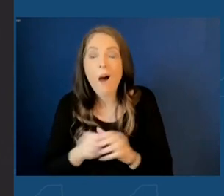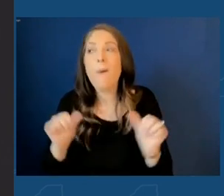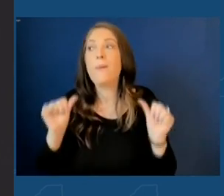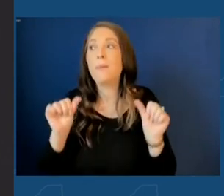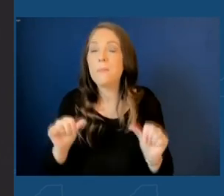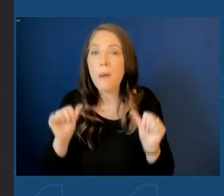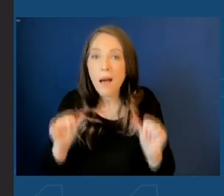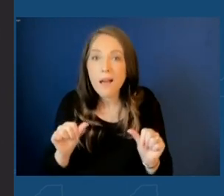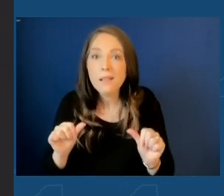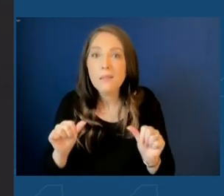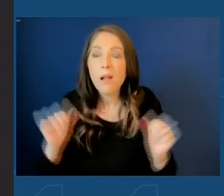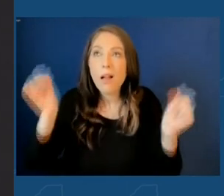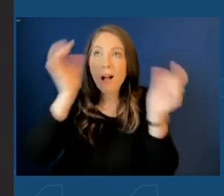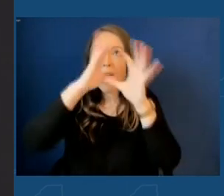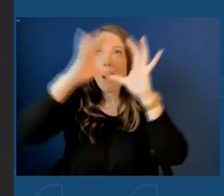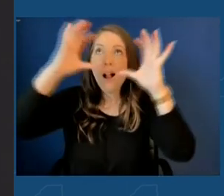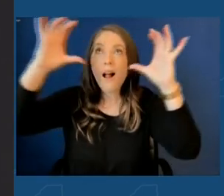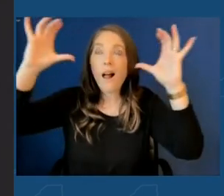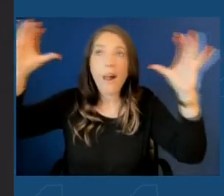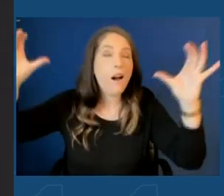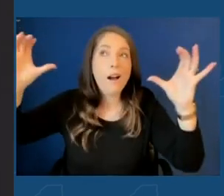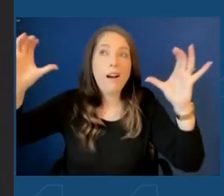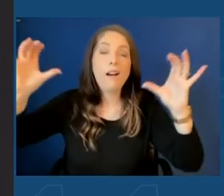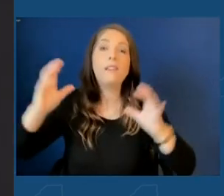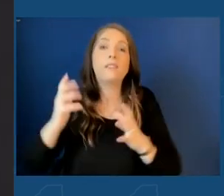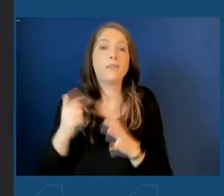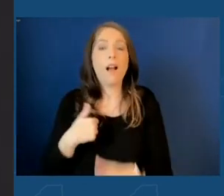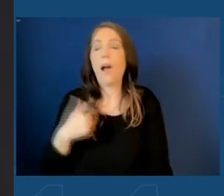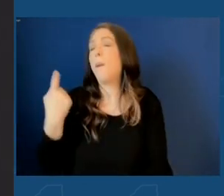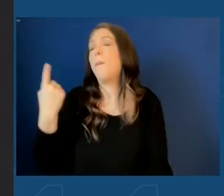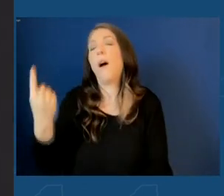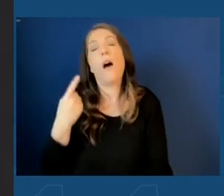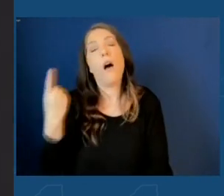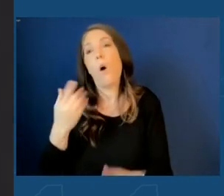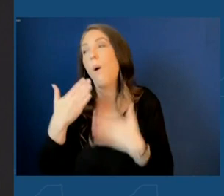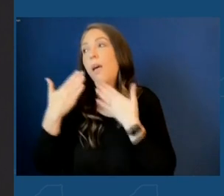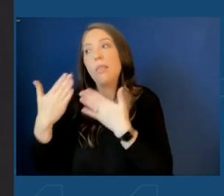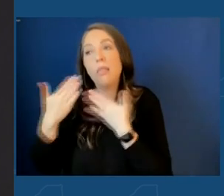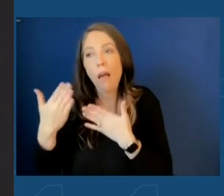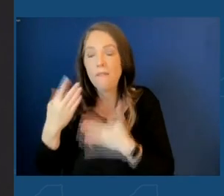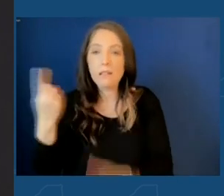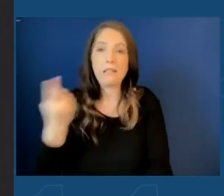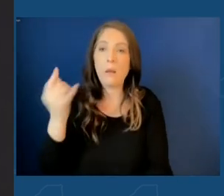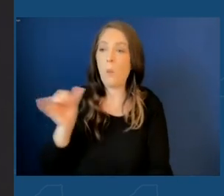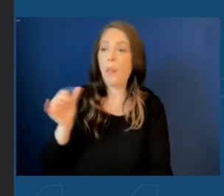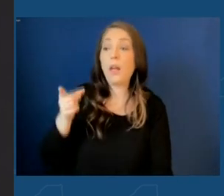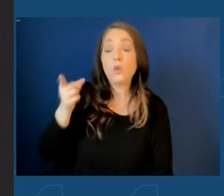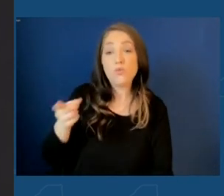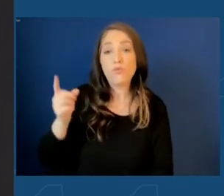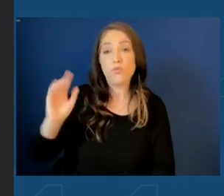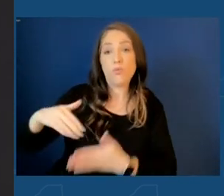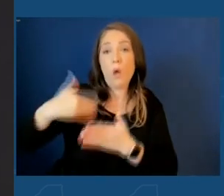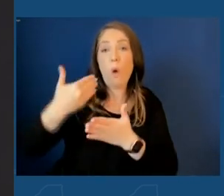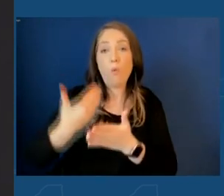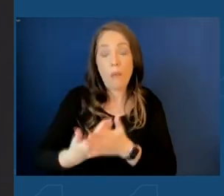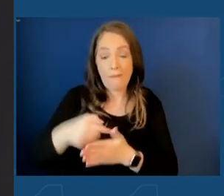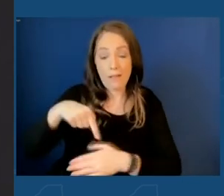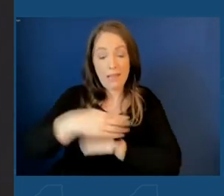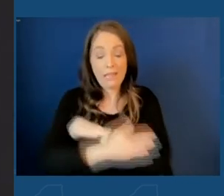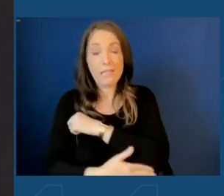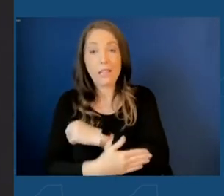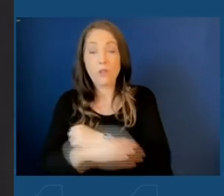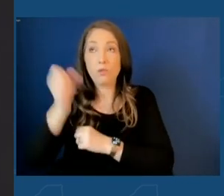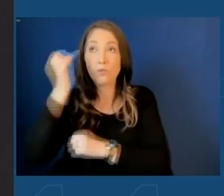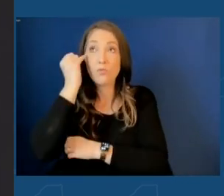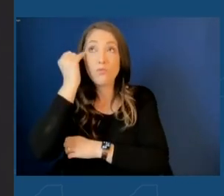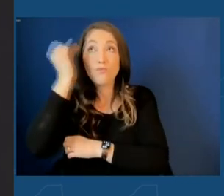seem so unlimited right now. And I will always be grateful that there's someone like you who came to this country with a dream, and now you're